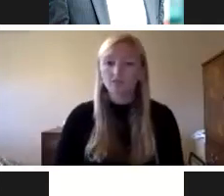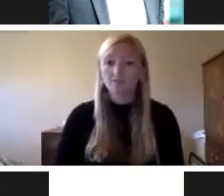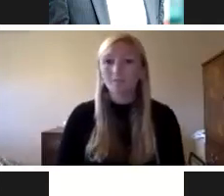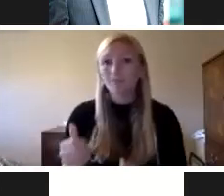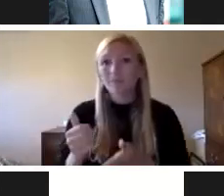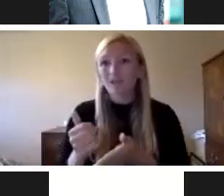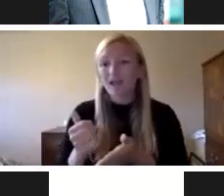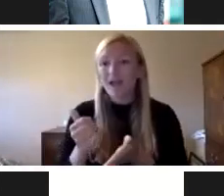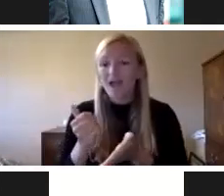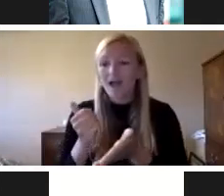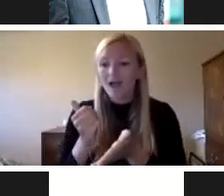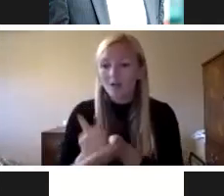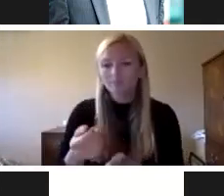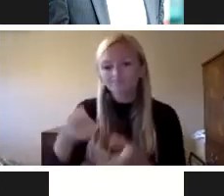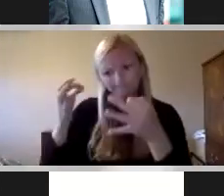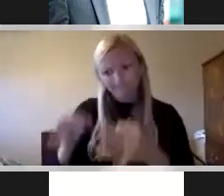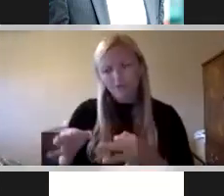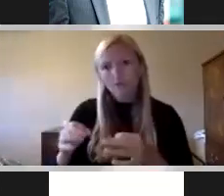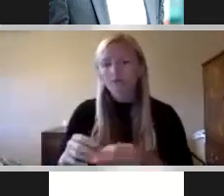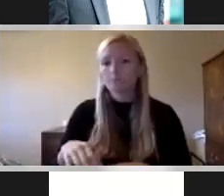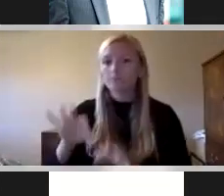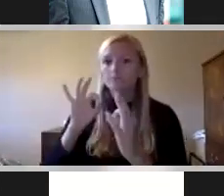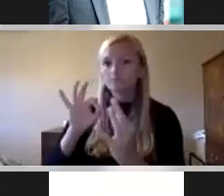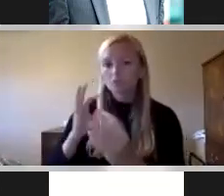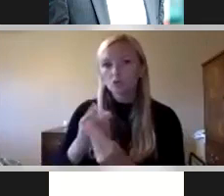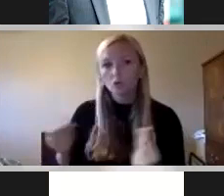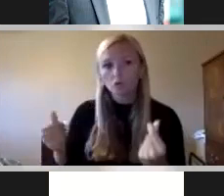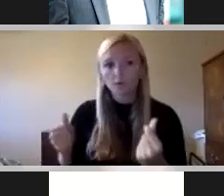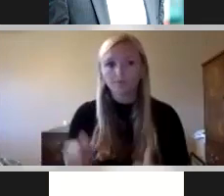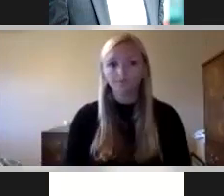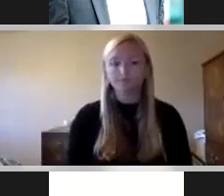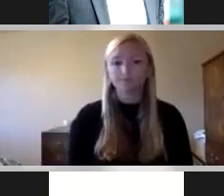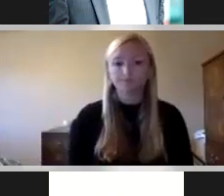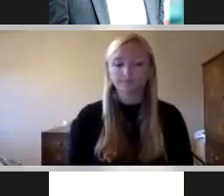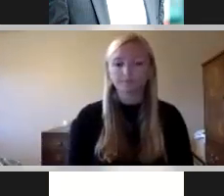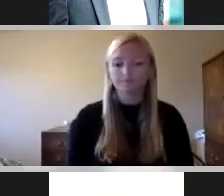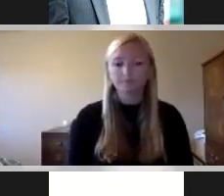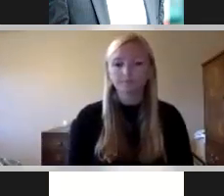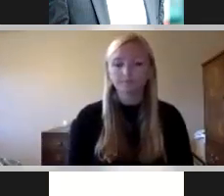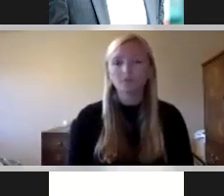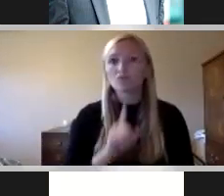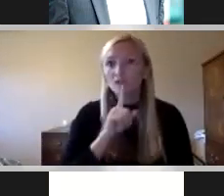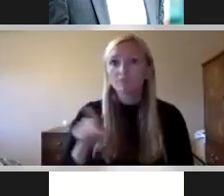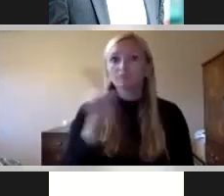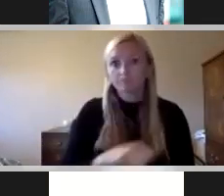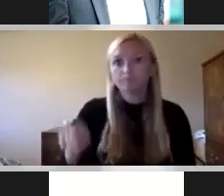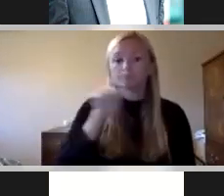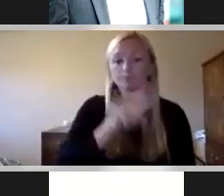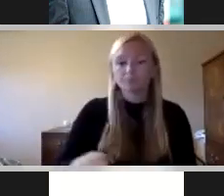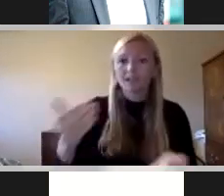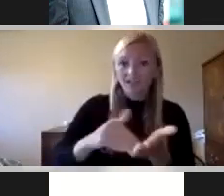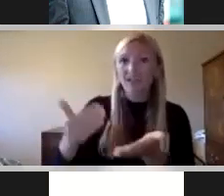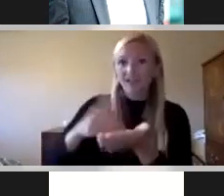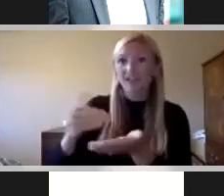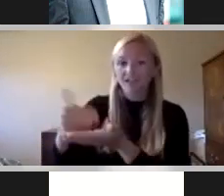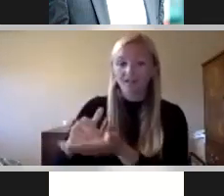finalize the right solutions. But we have to remember that the approach to is cyclic. Remembering that we become resilient